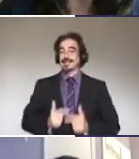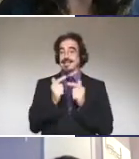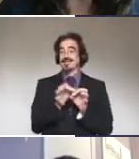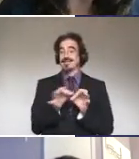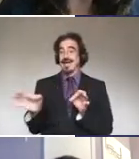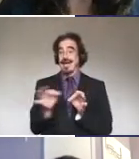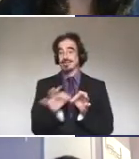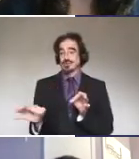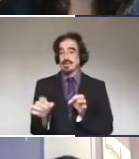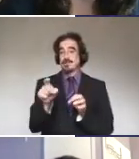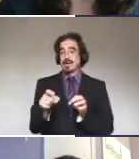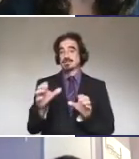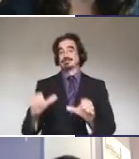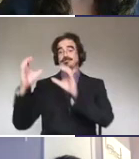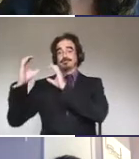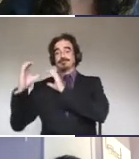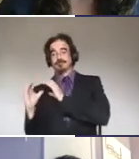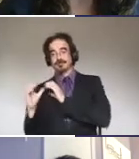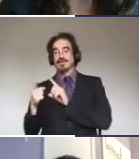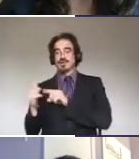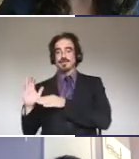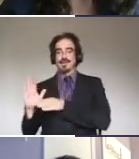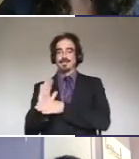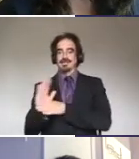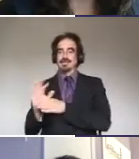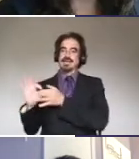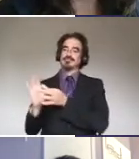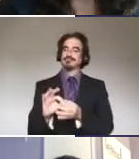borne by the business, according to law.